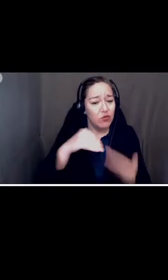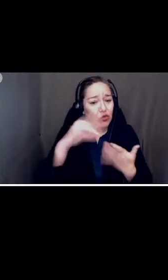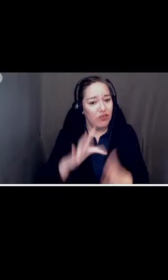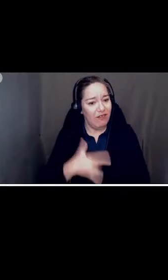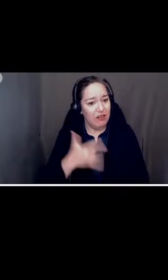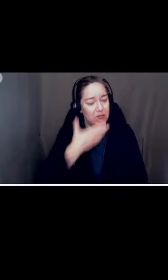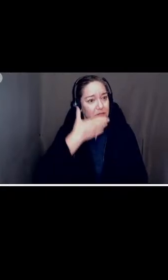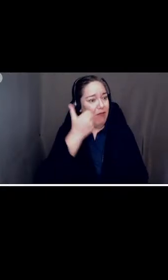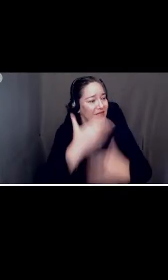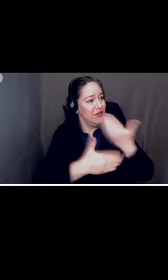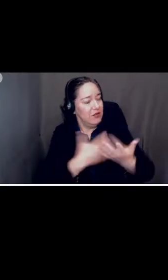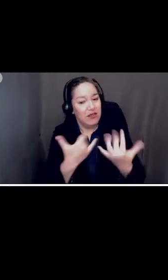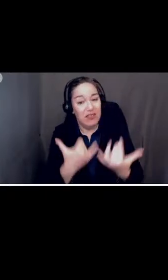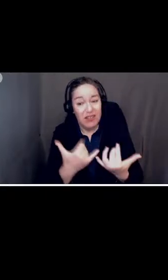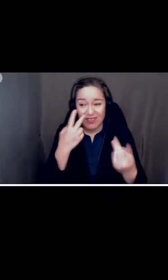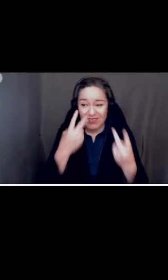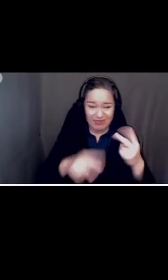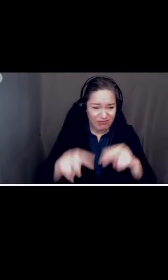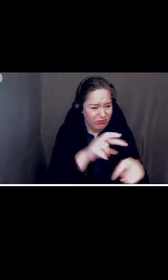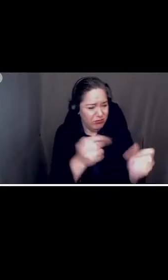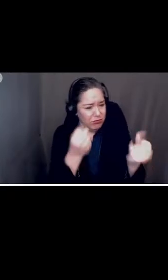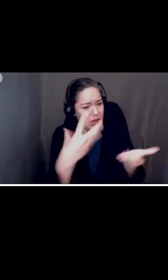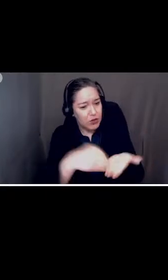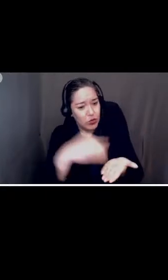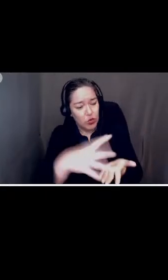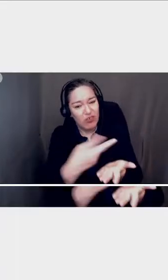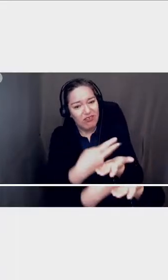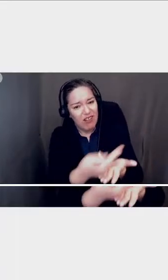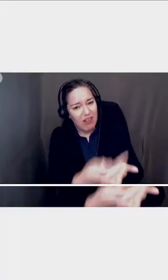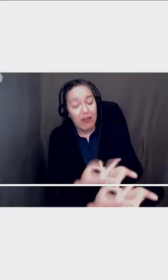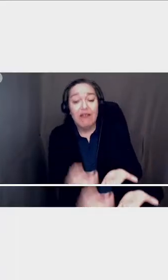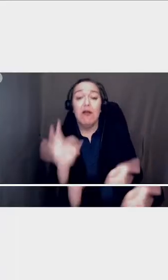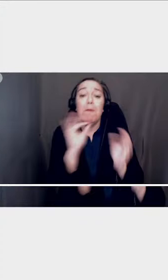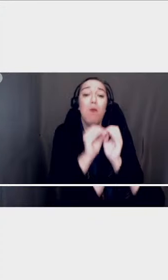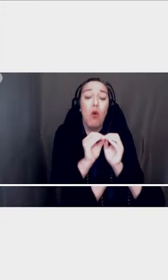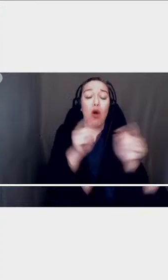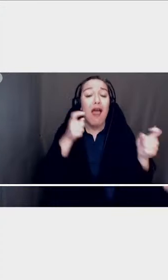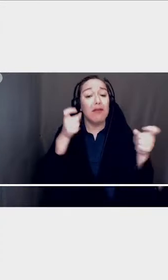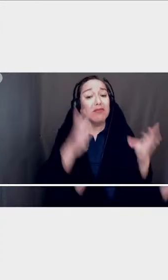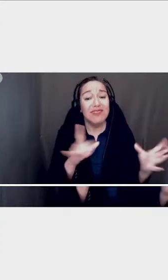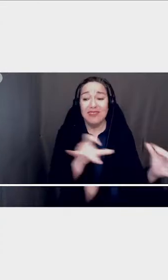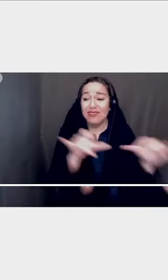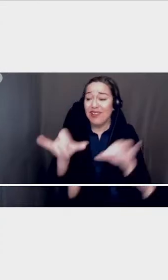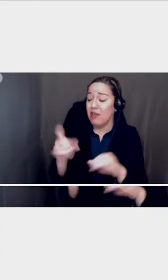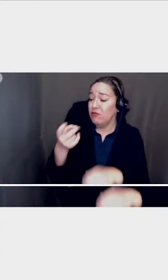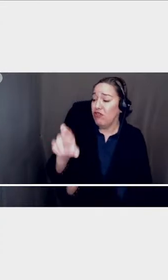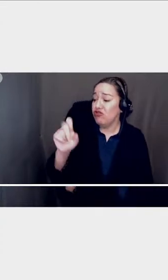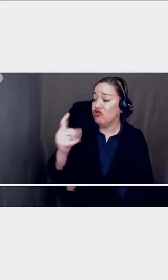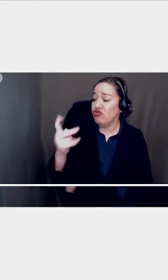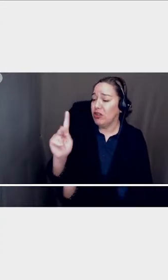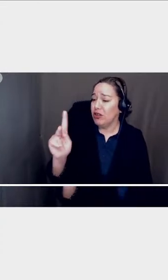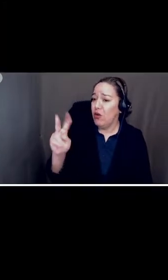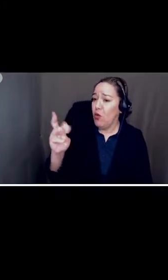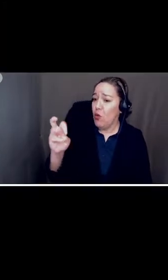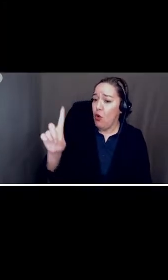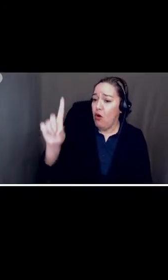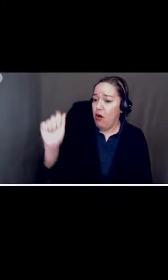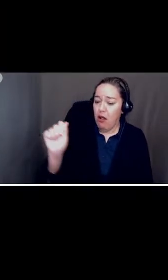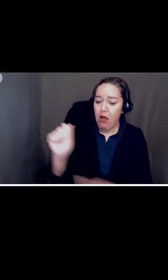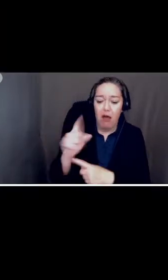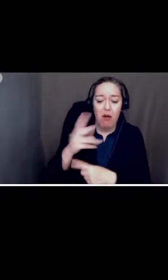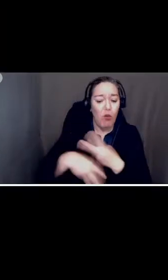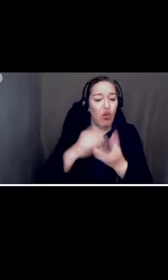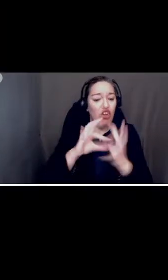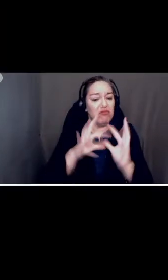see many students failing and if you had more administrators like dr strikwarda the world would be a better place thank you for your time and consideration